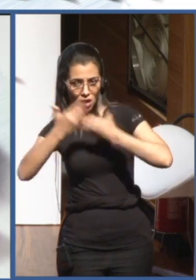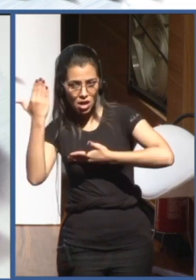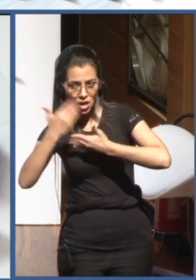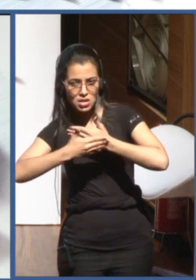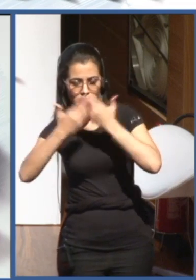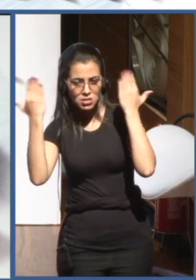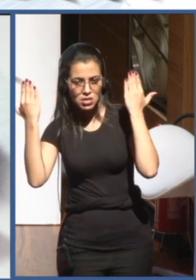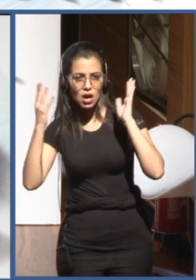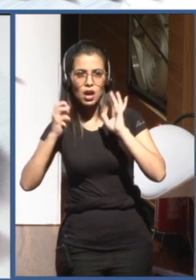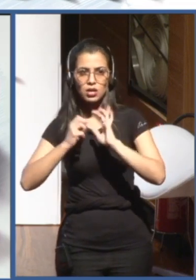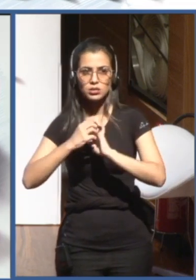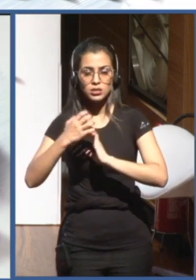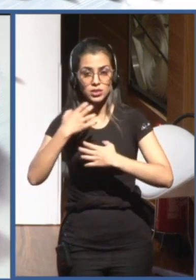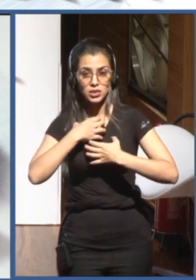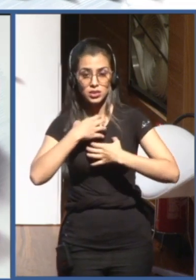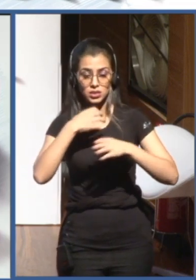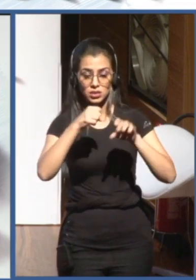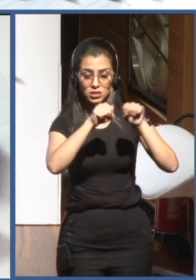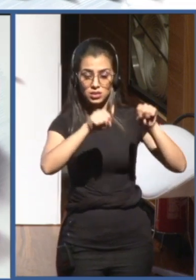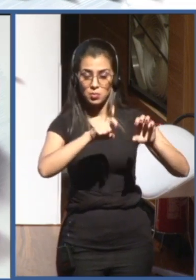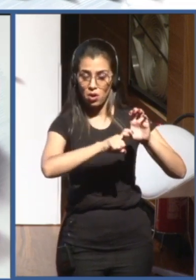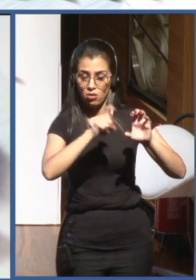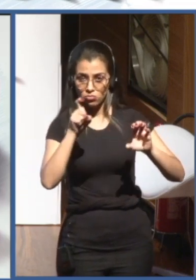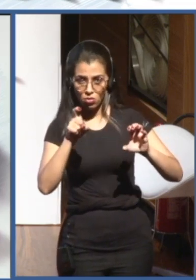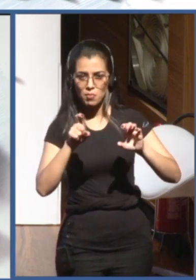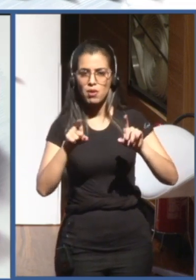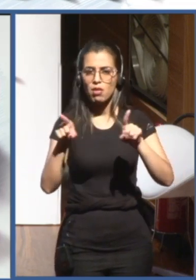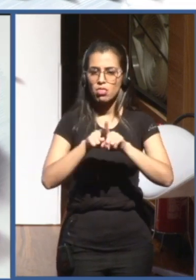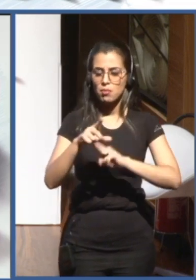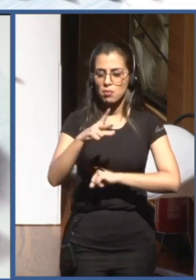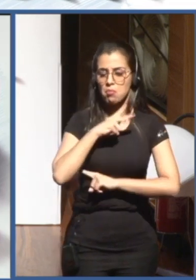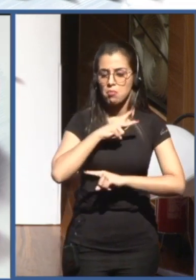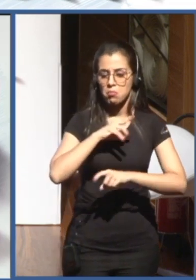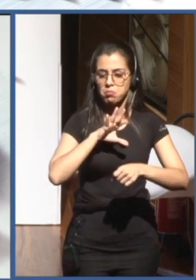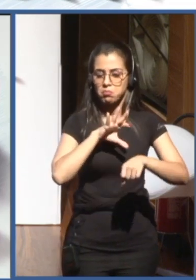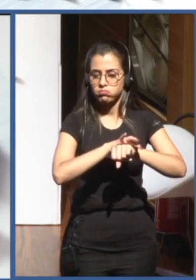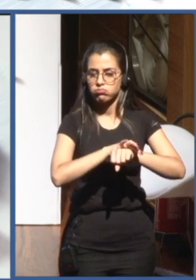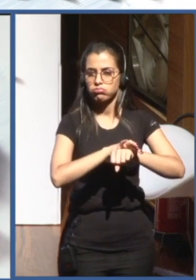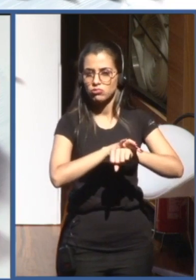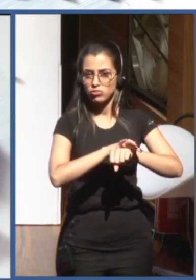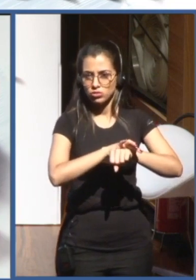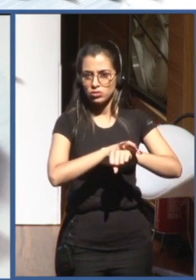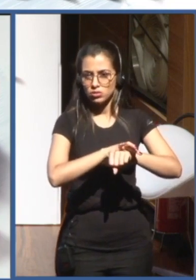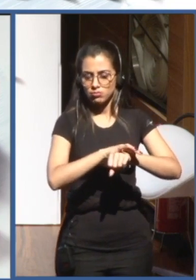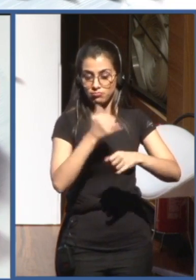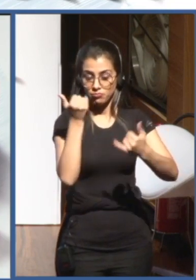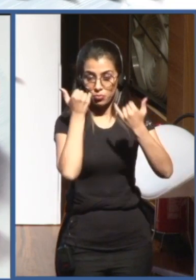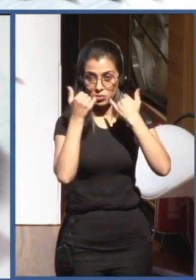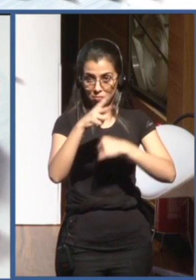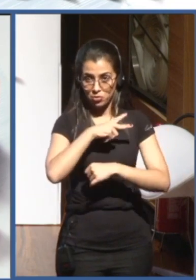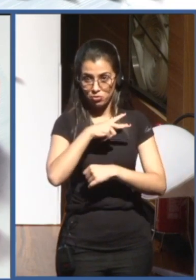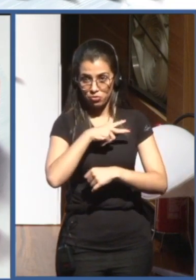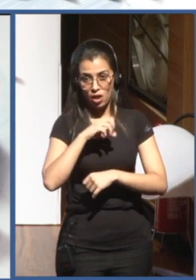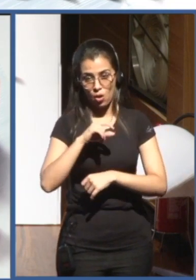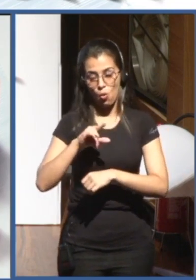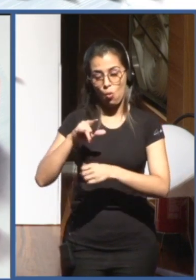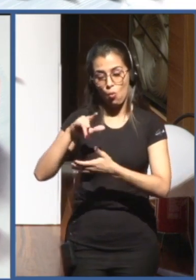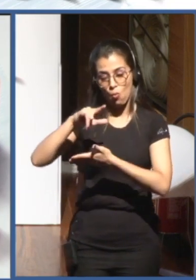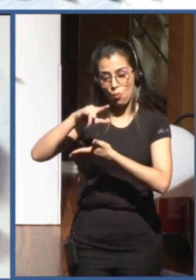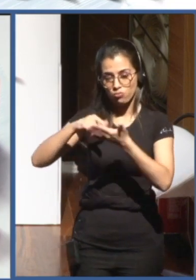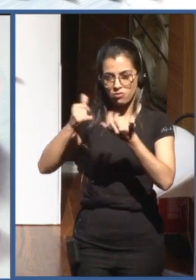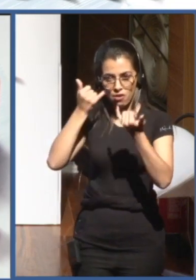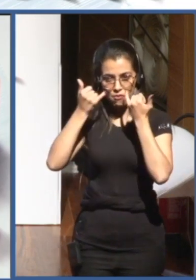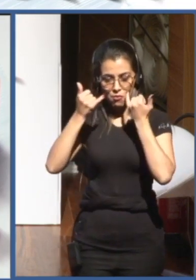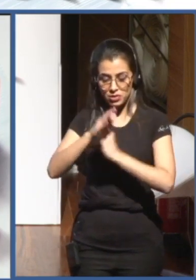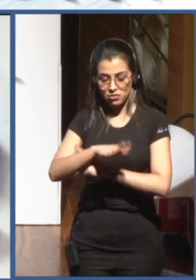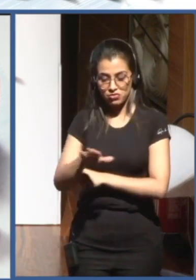data privacy and protection, protection of child data. In particular, I'm running one of these